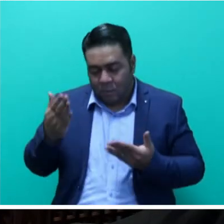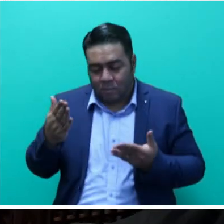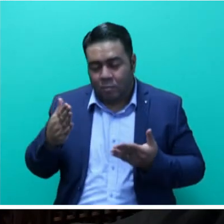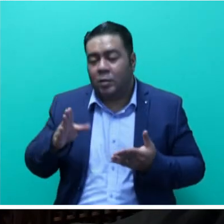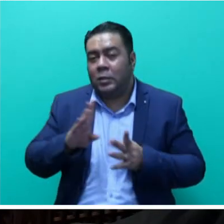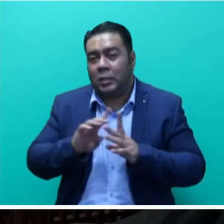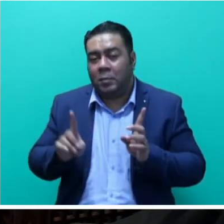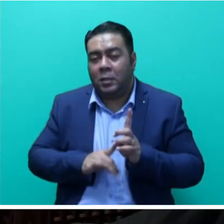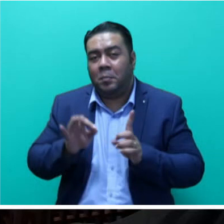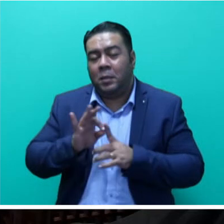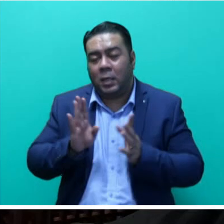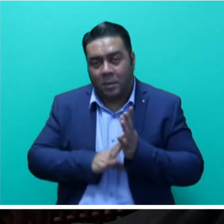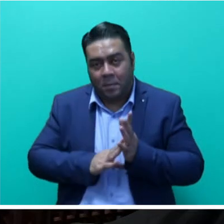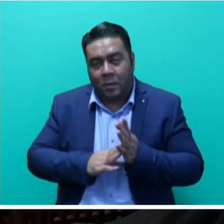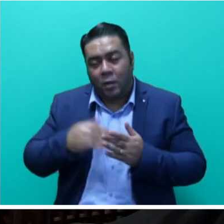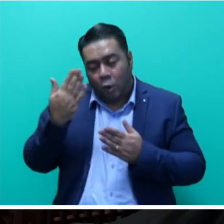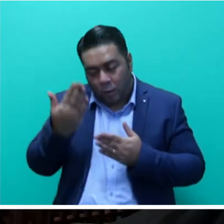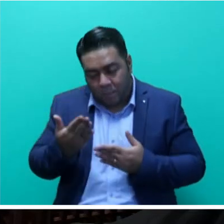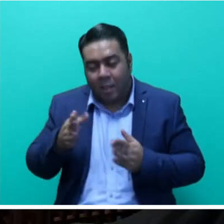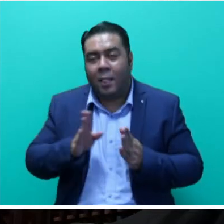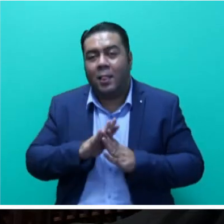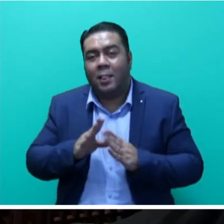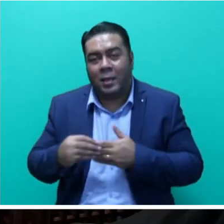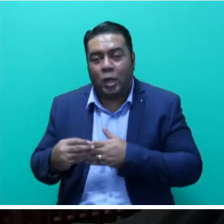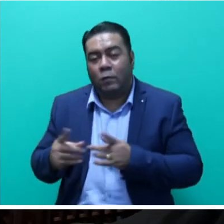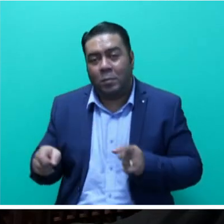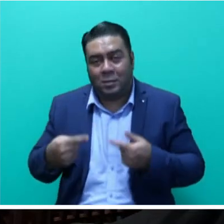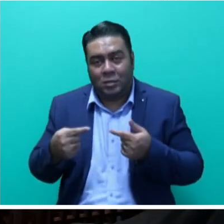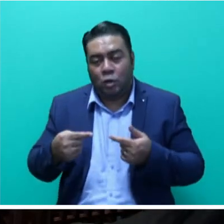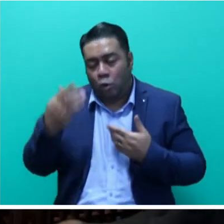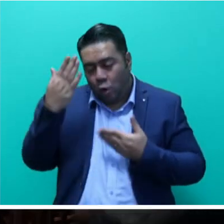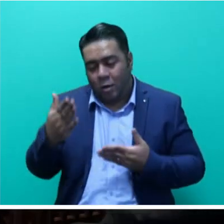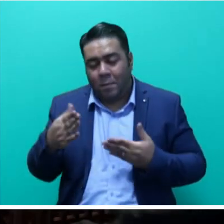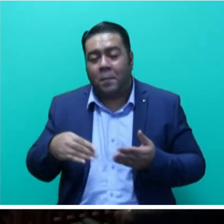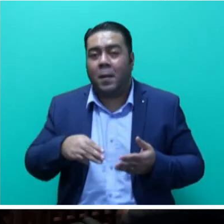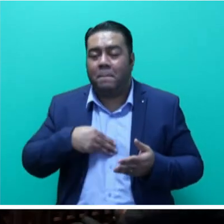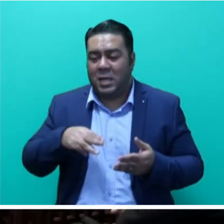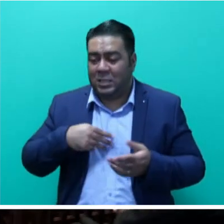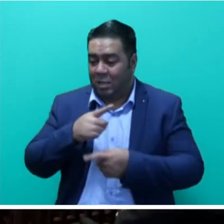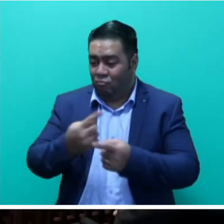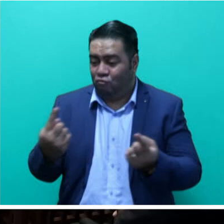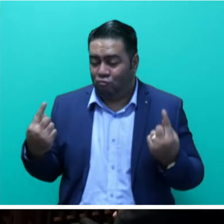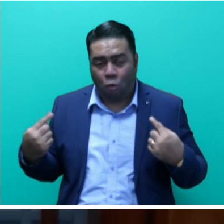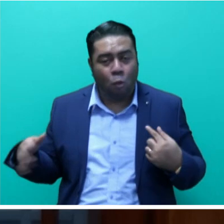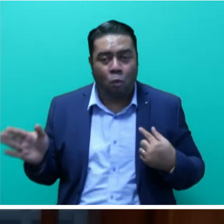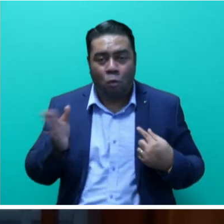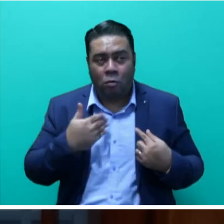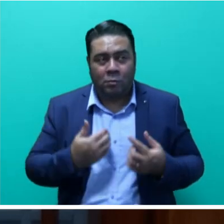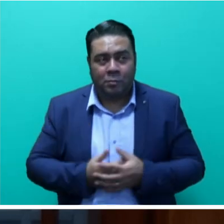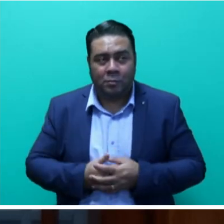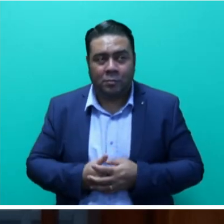Ministers, the Honourable Leader of Opposition, Honourable Cabinet Ministers and Assistant Ministers,